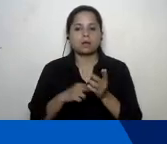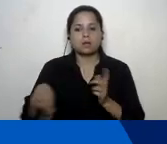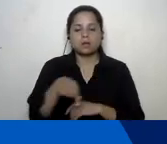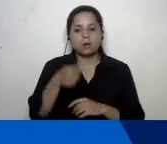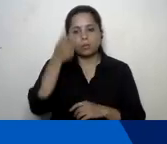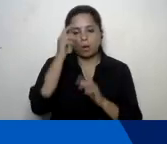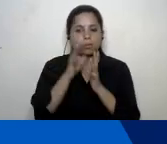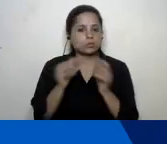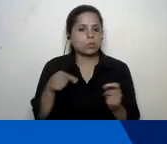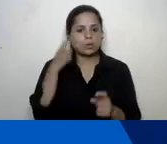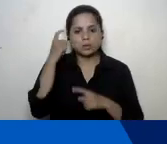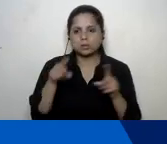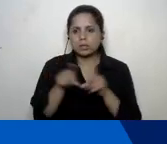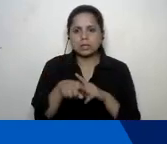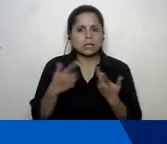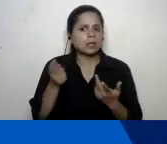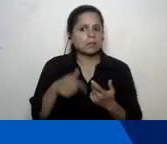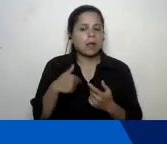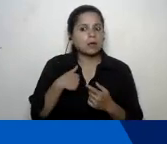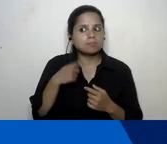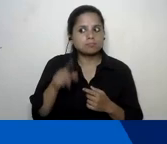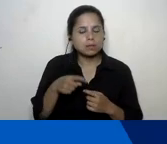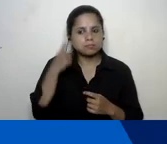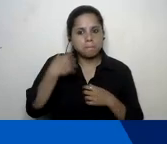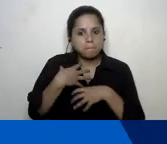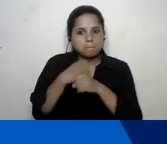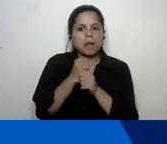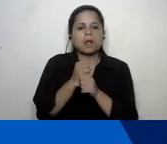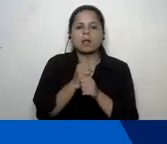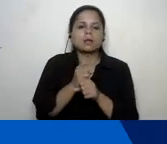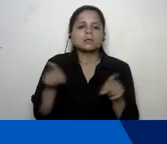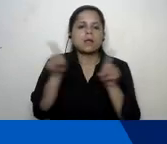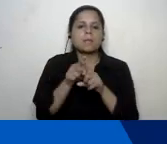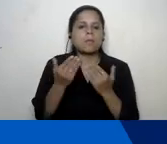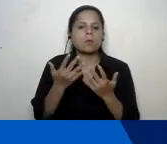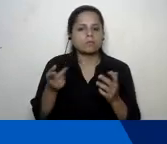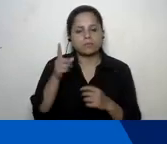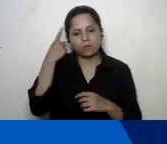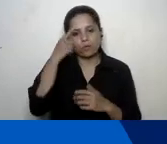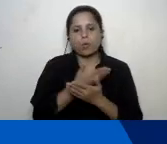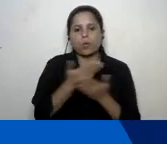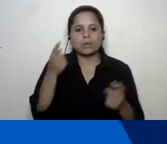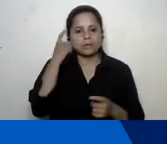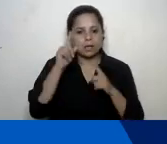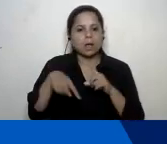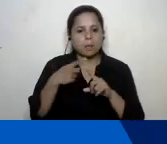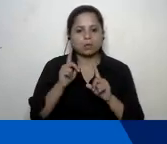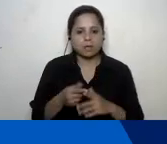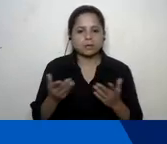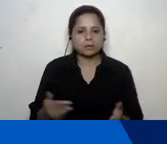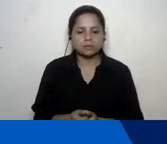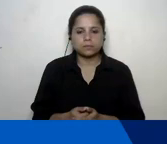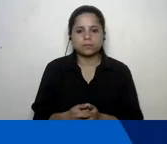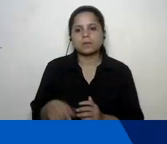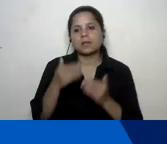the same thinking we used when we created them again something for all of us to think about thanks